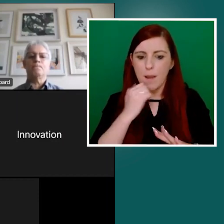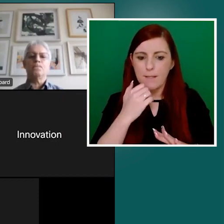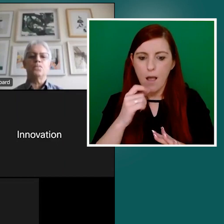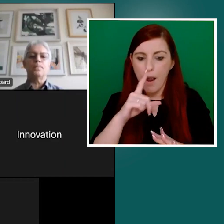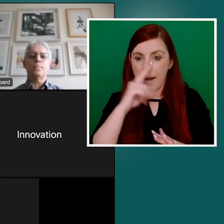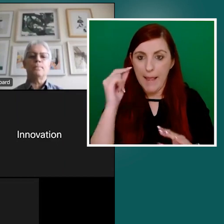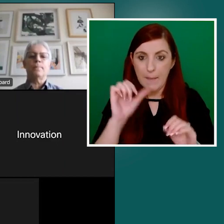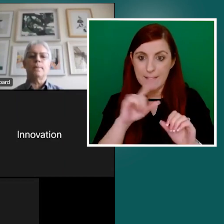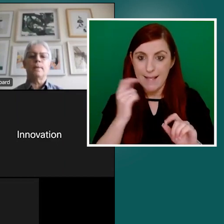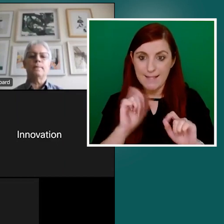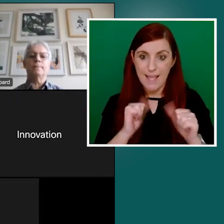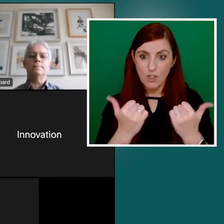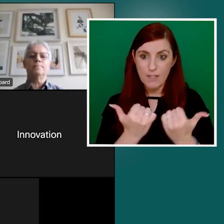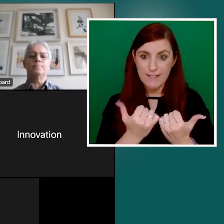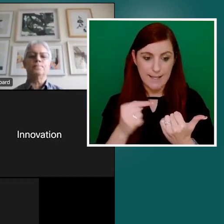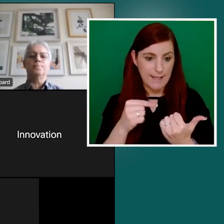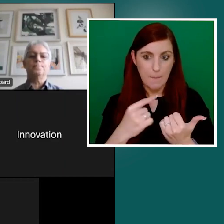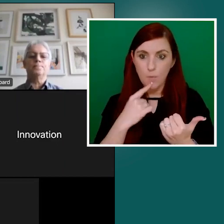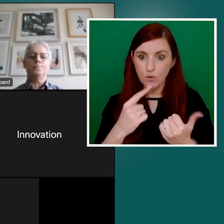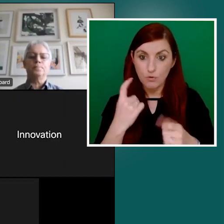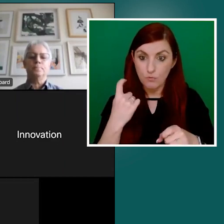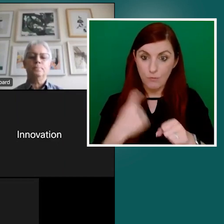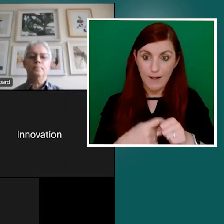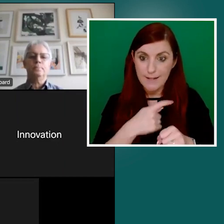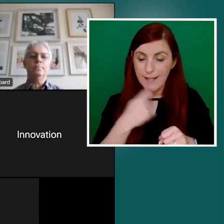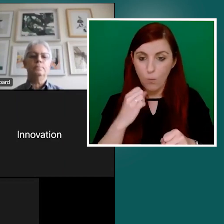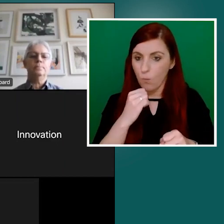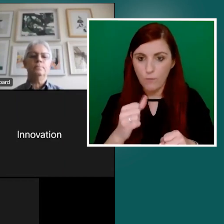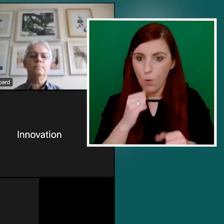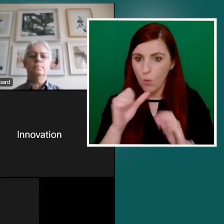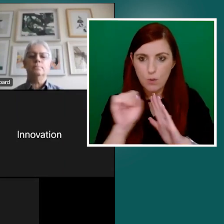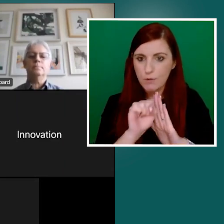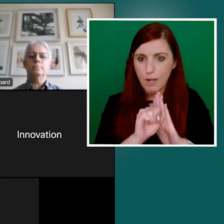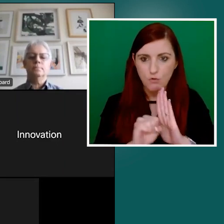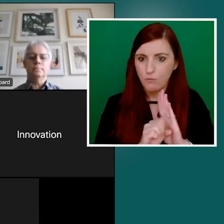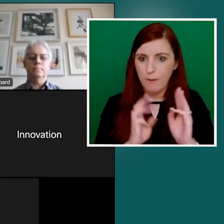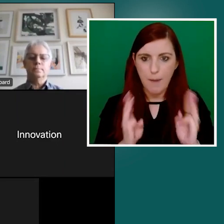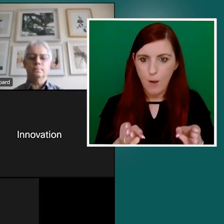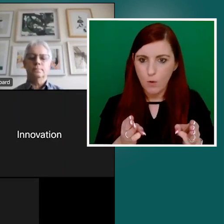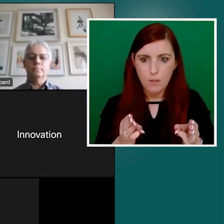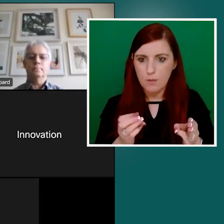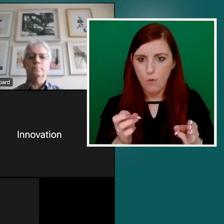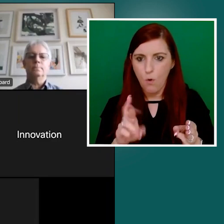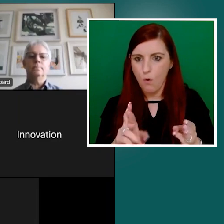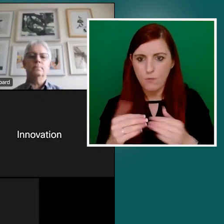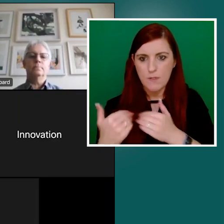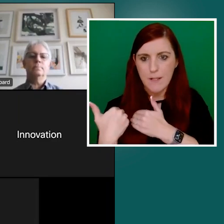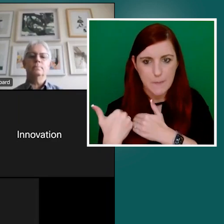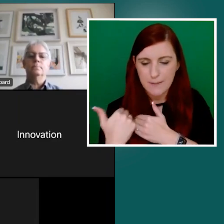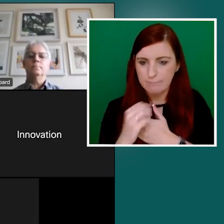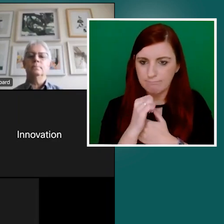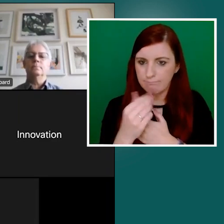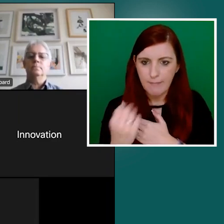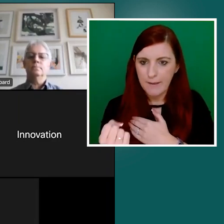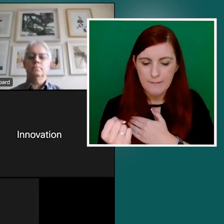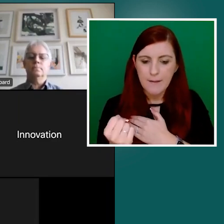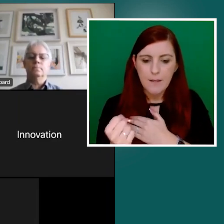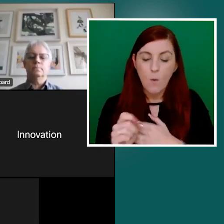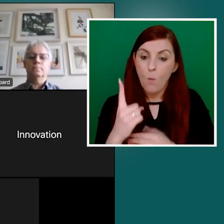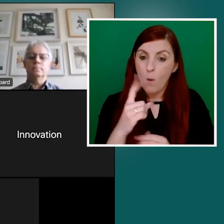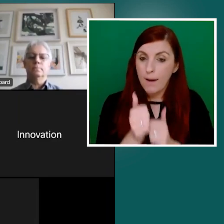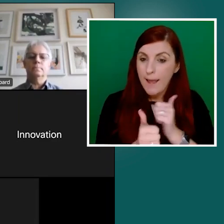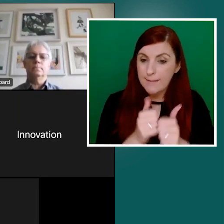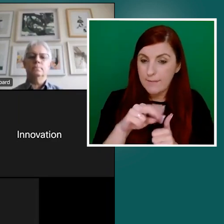you know, we don't have, you statutory powers or something. But one of the activities that NALA does engage in is working